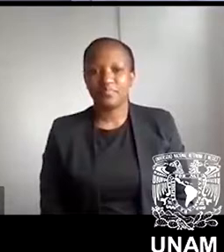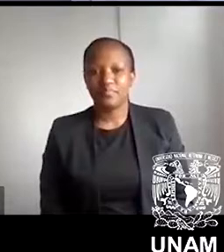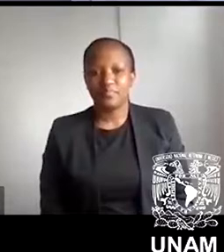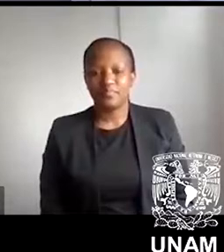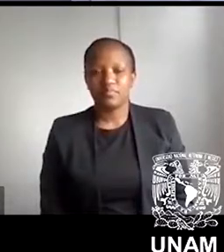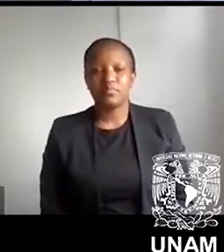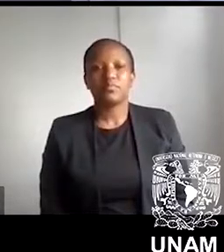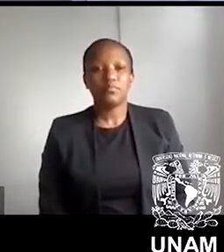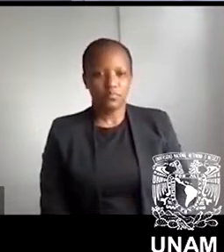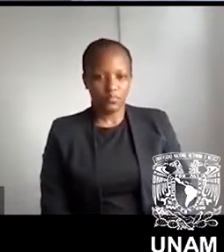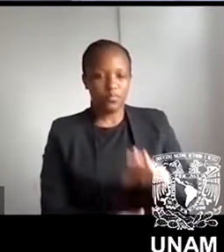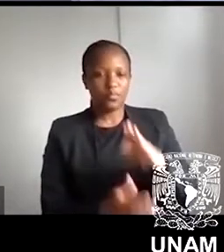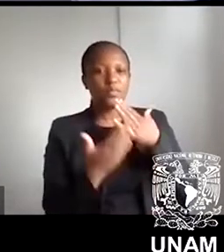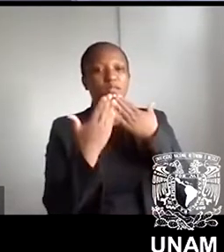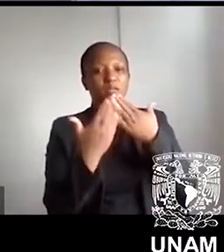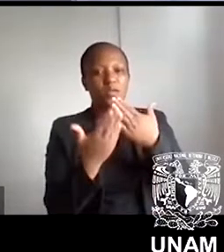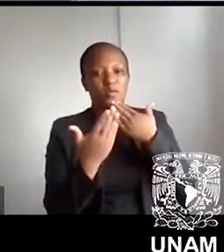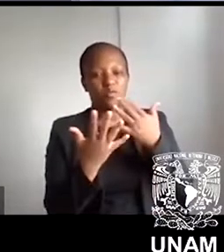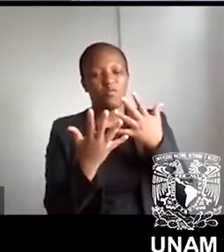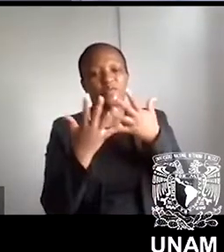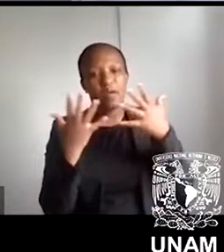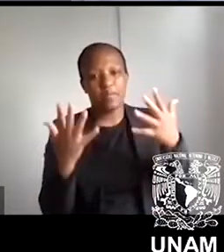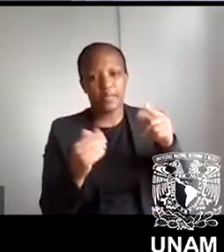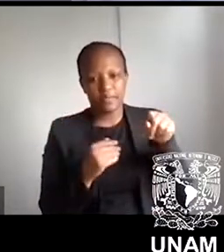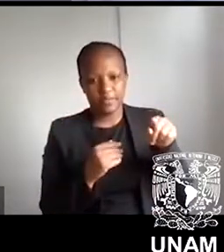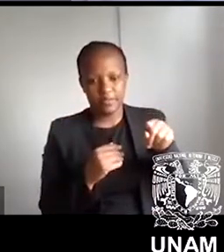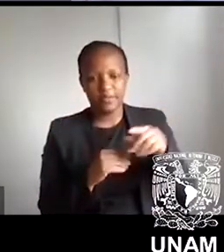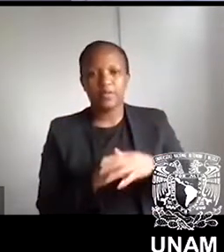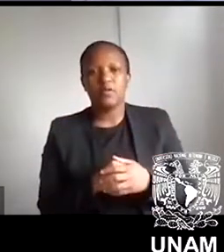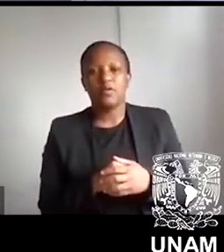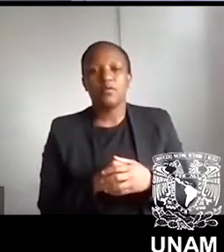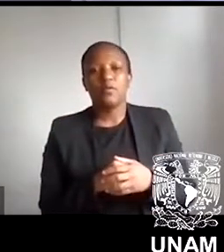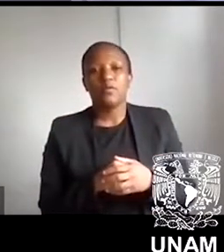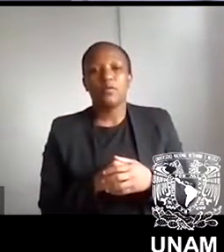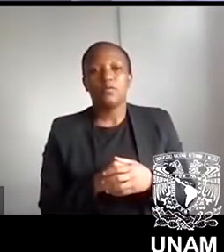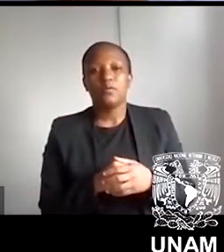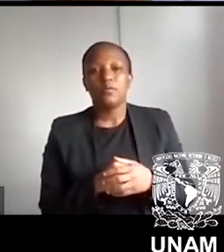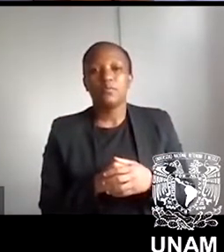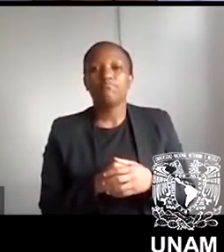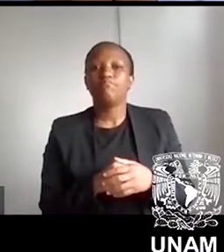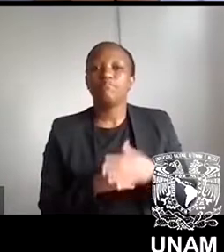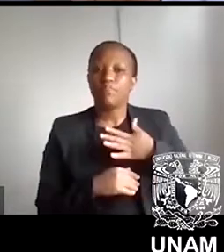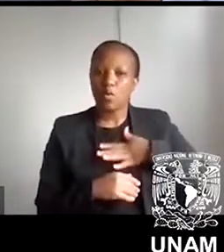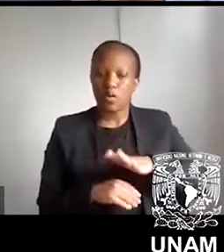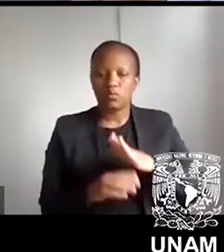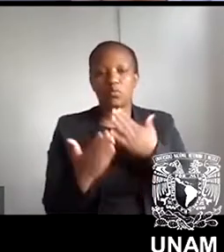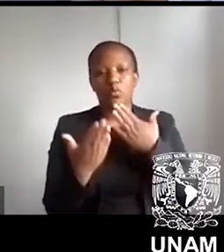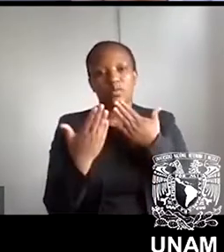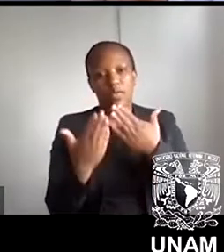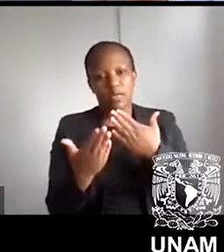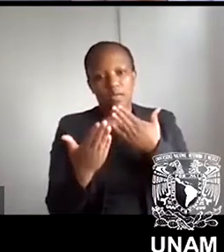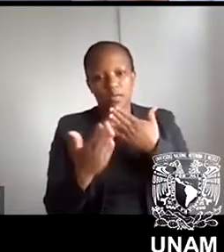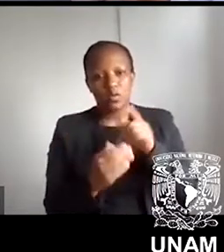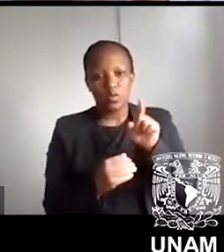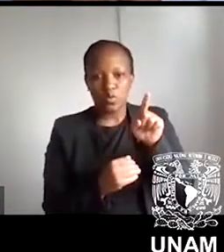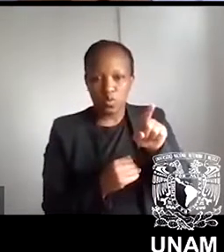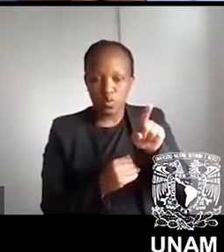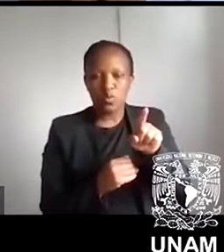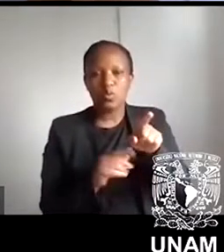Thank you very much, Arturo. Also, just enormous thanks from my side to you and to David,